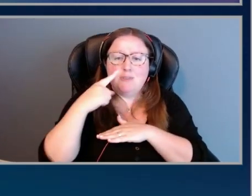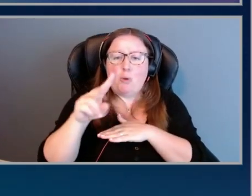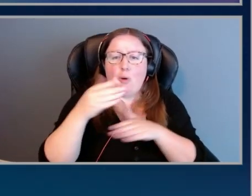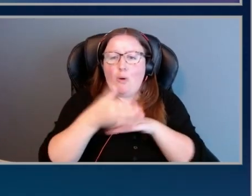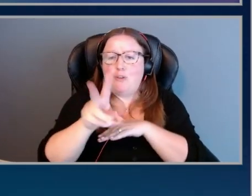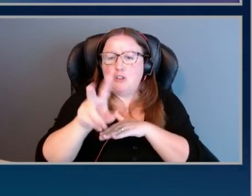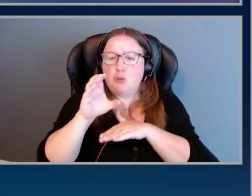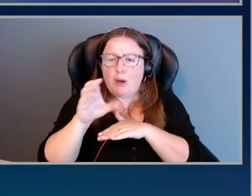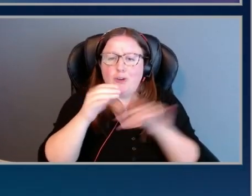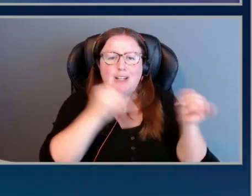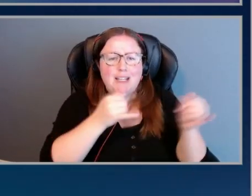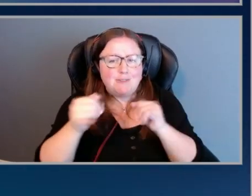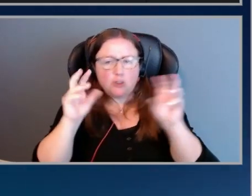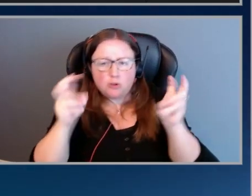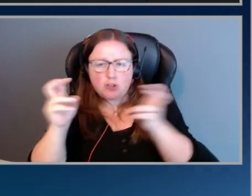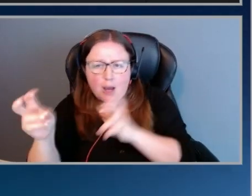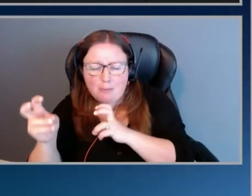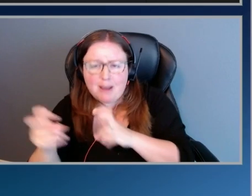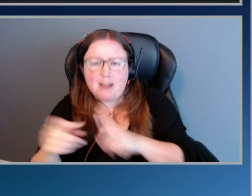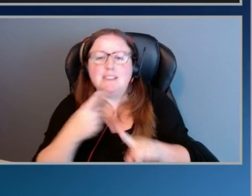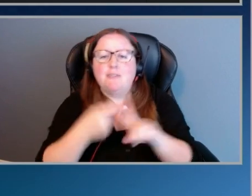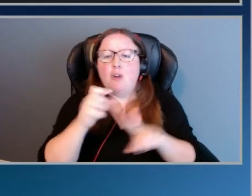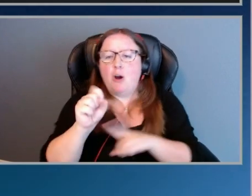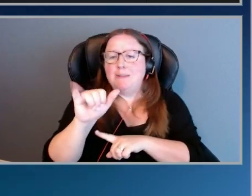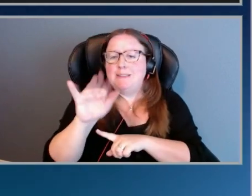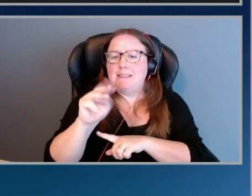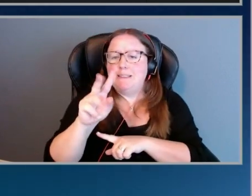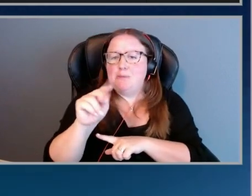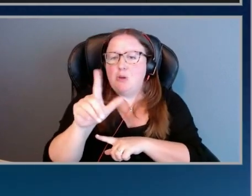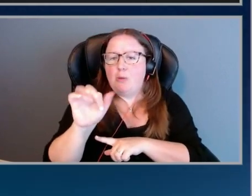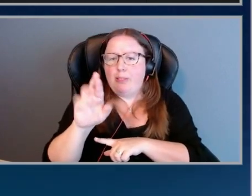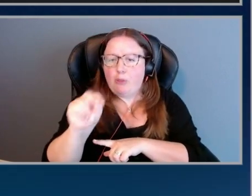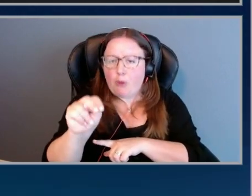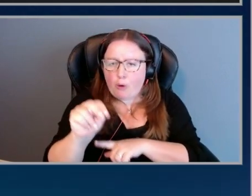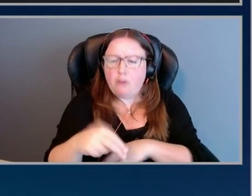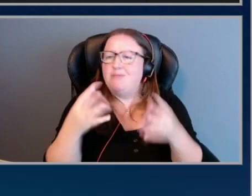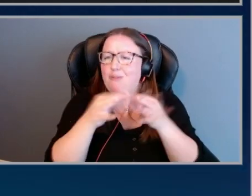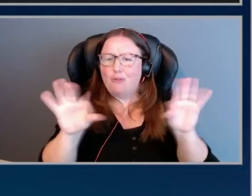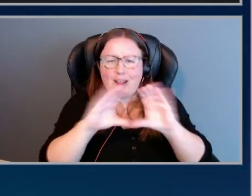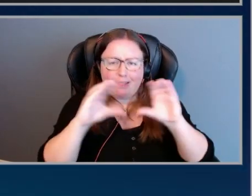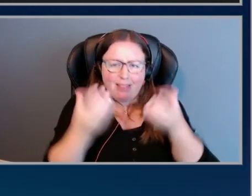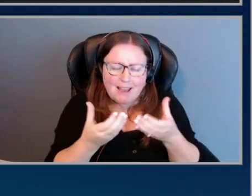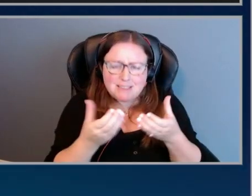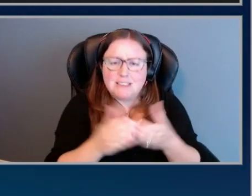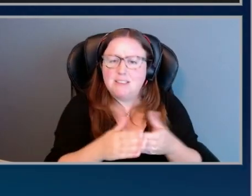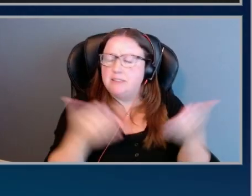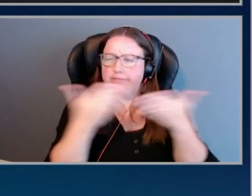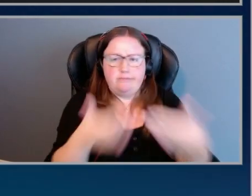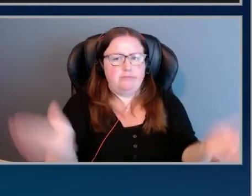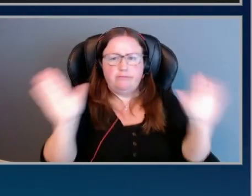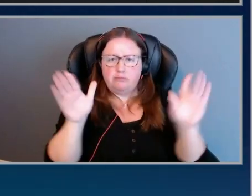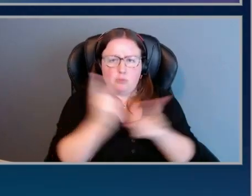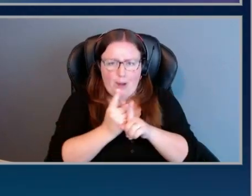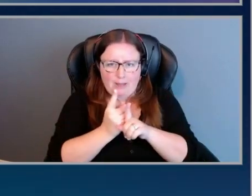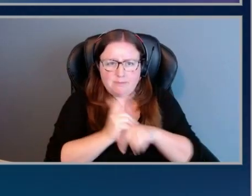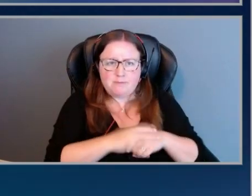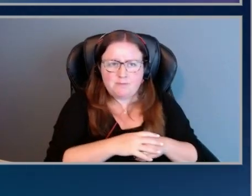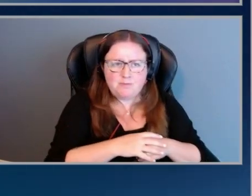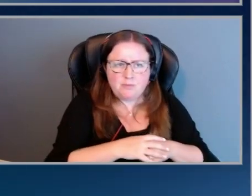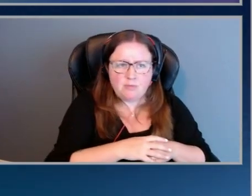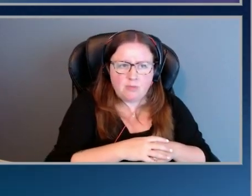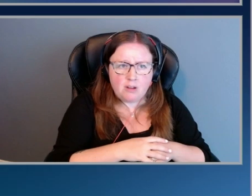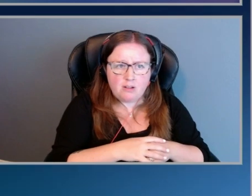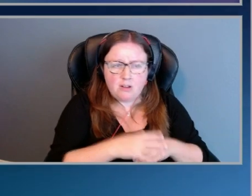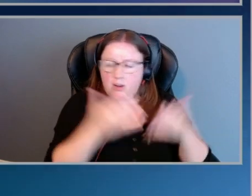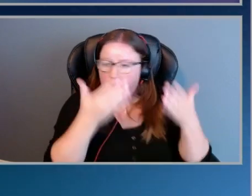topics that you can do from Simulearn, over 600 free courses, and you get the full catalog and full suite, right? The whole